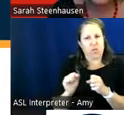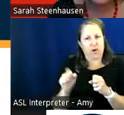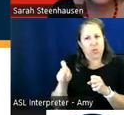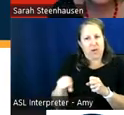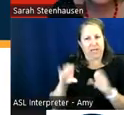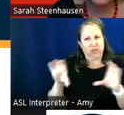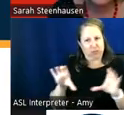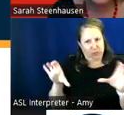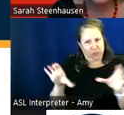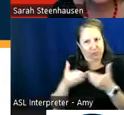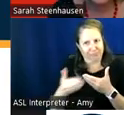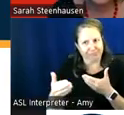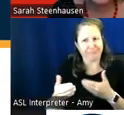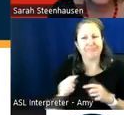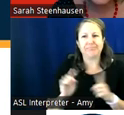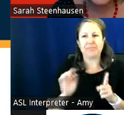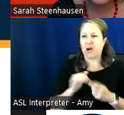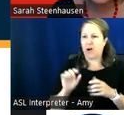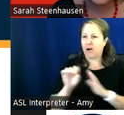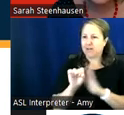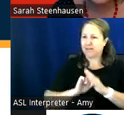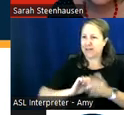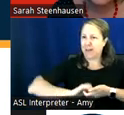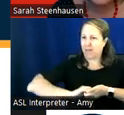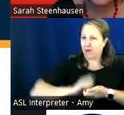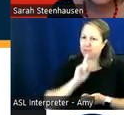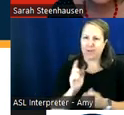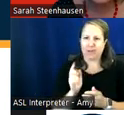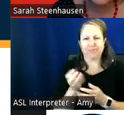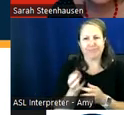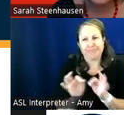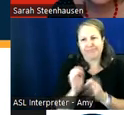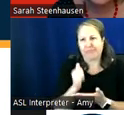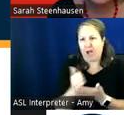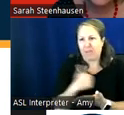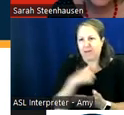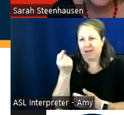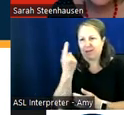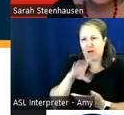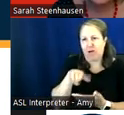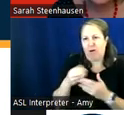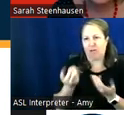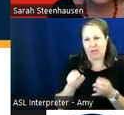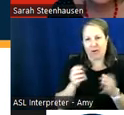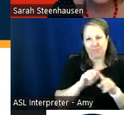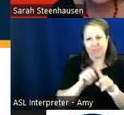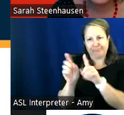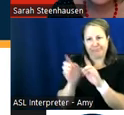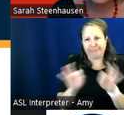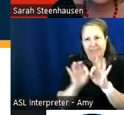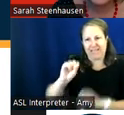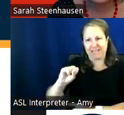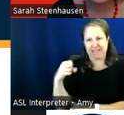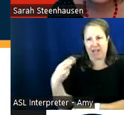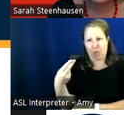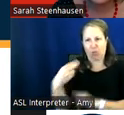so critical in helping inform our understanding through all of our various stakeholder advisory committees and we're looking forward to building